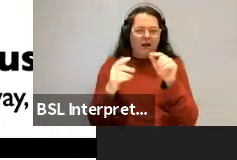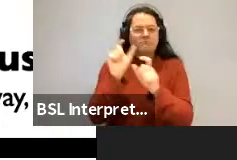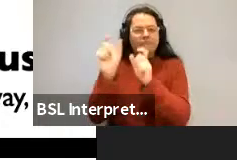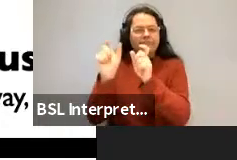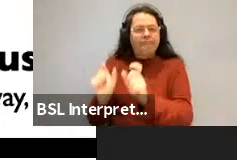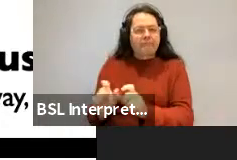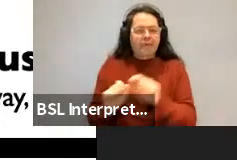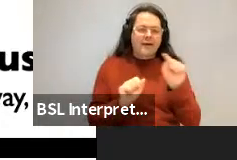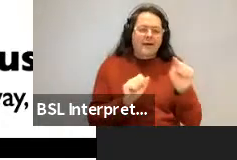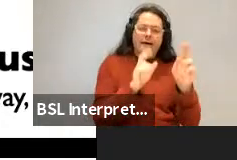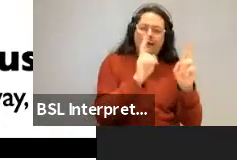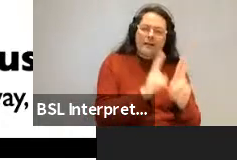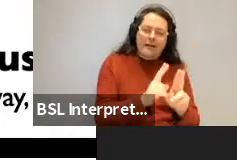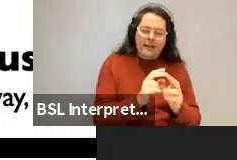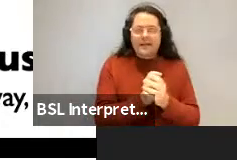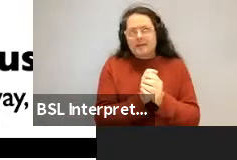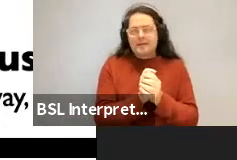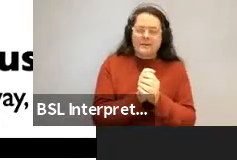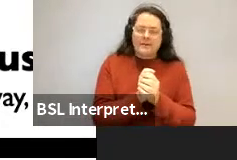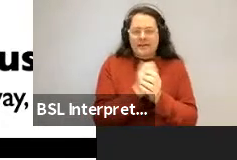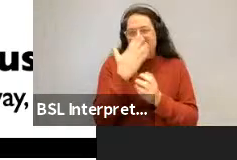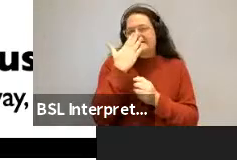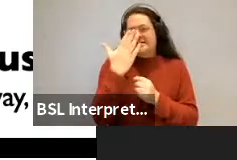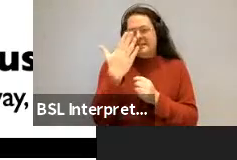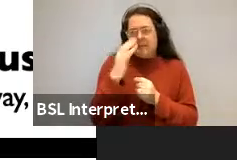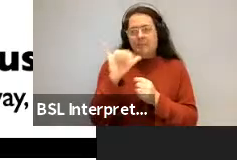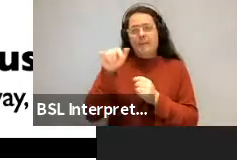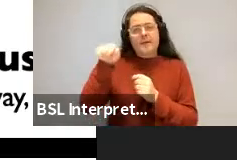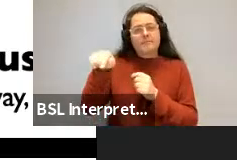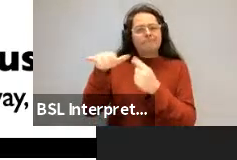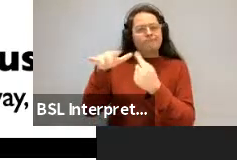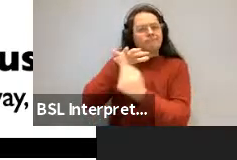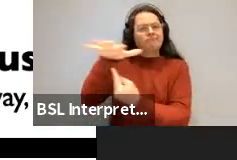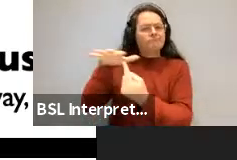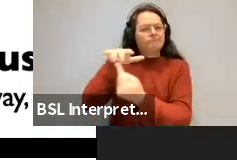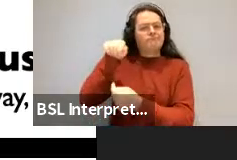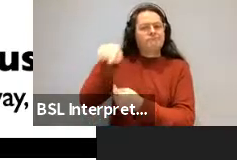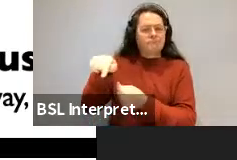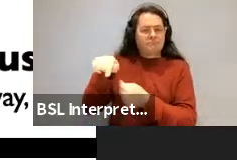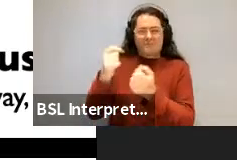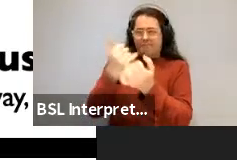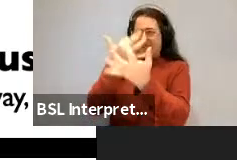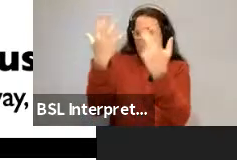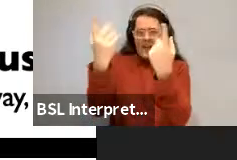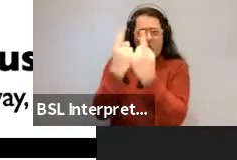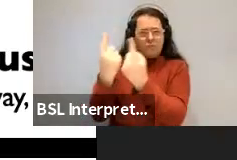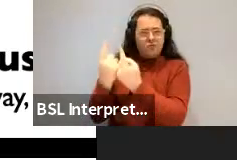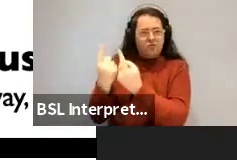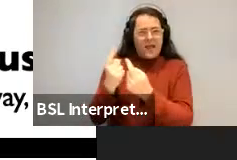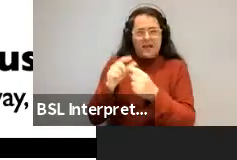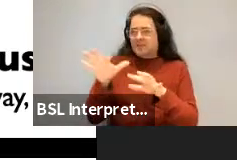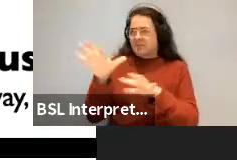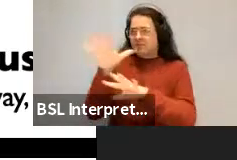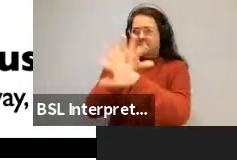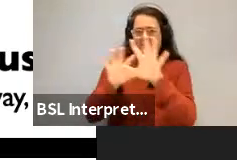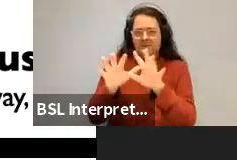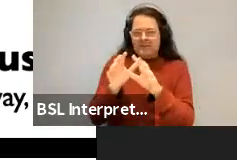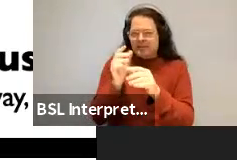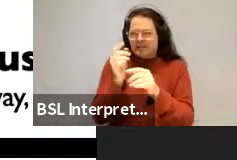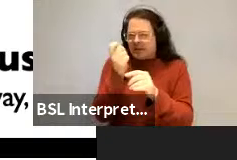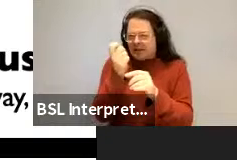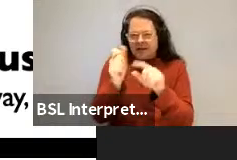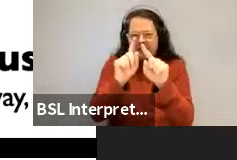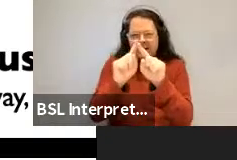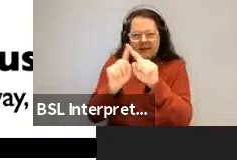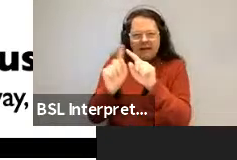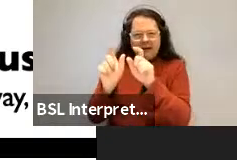certain, but the idea is just that in the industrialized world, we have way more objects which are minimally different on